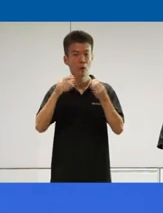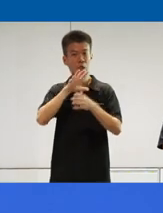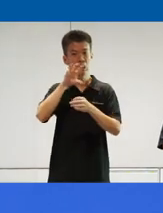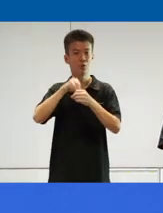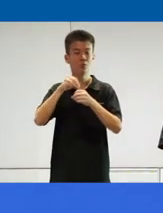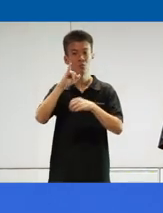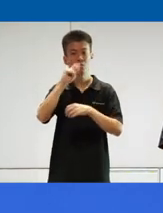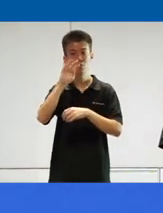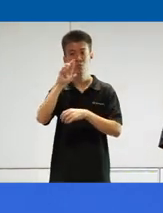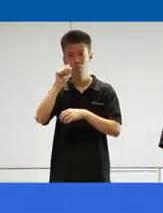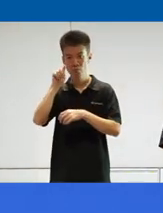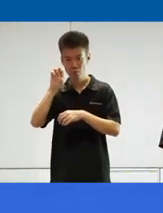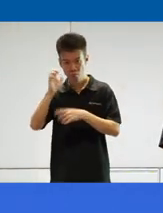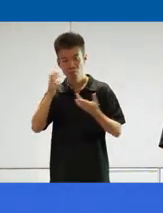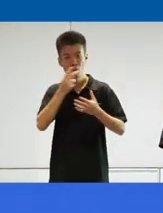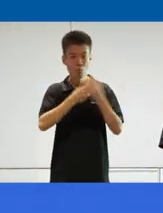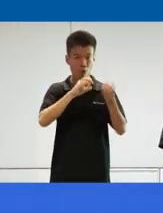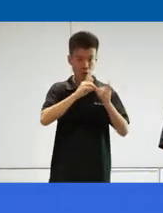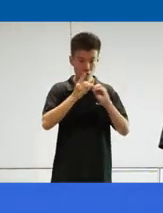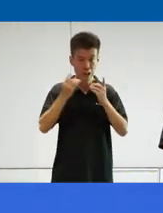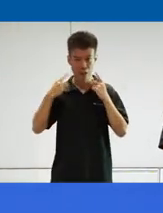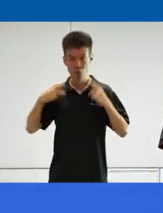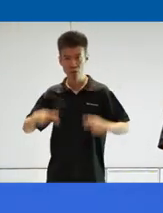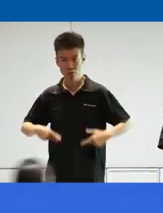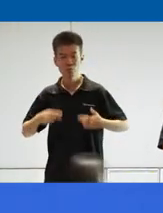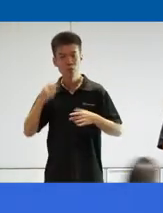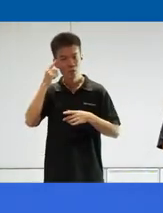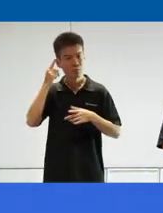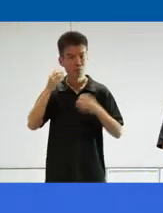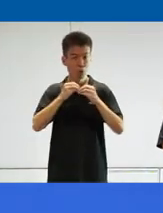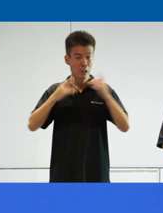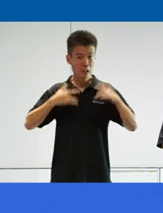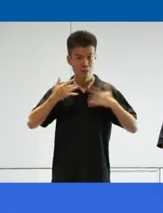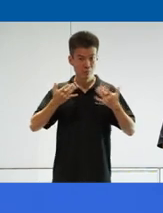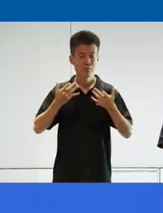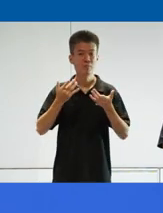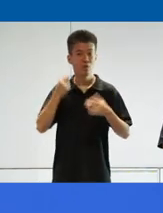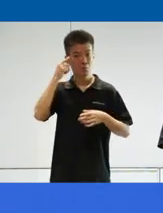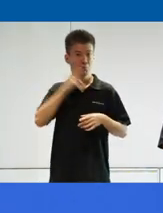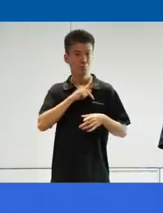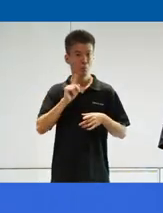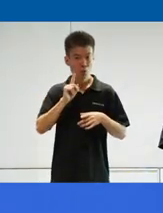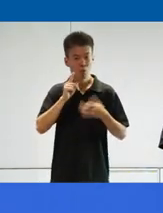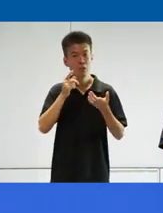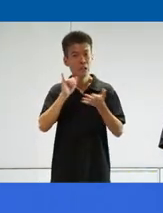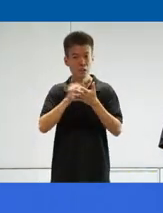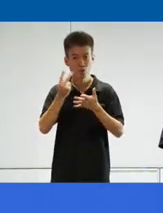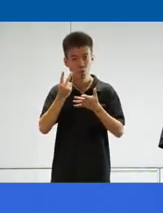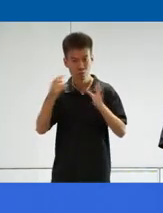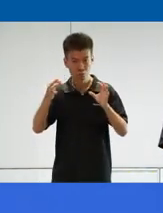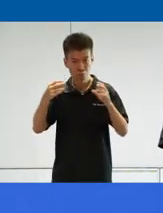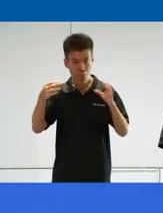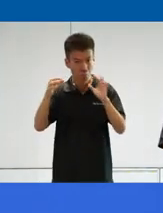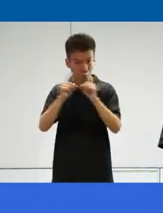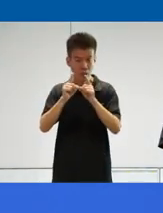infrastructure both digital and physical and I think most excitingly to me personally where the two meet together